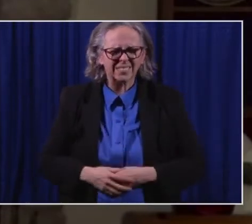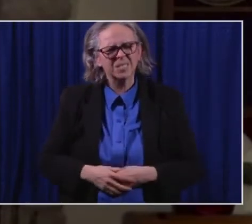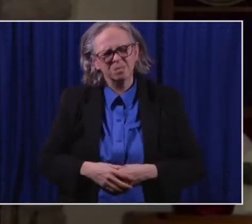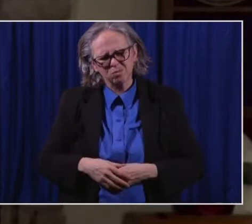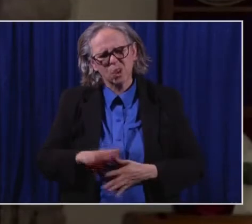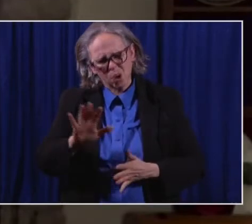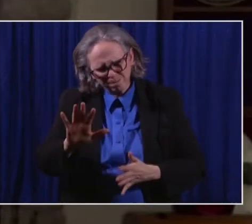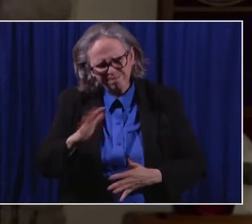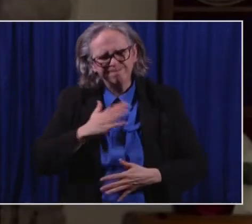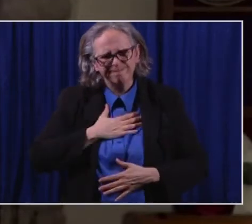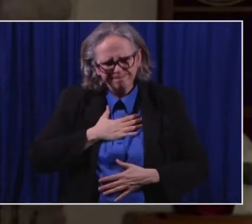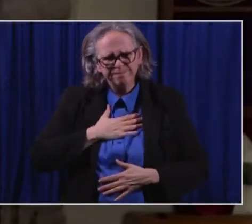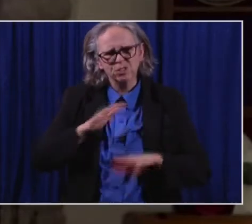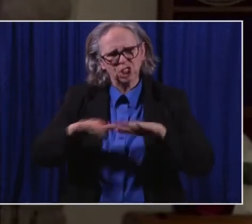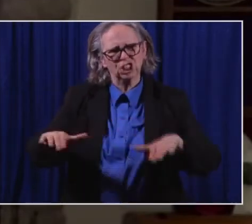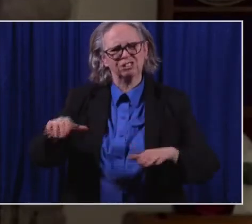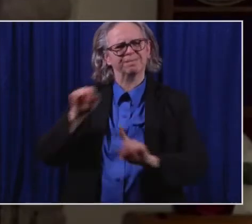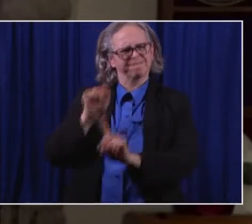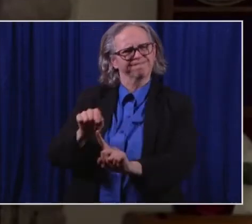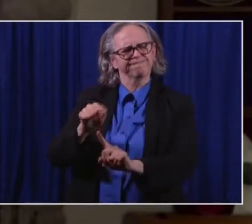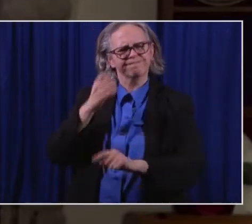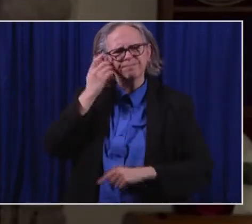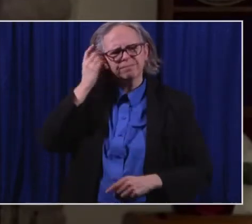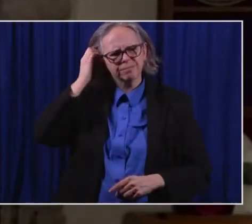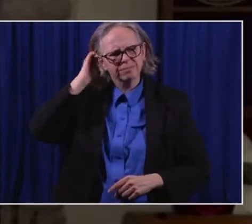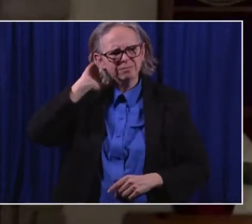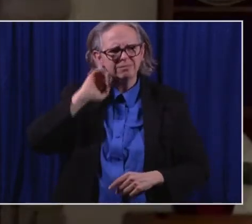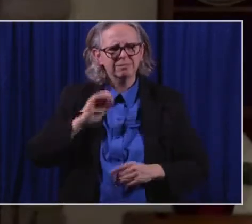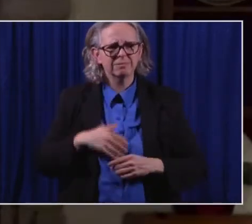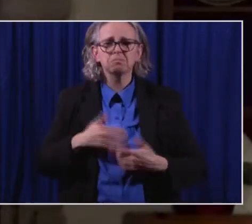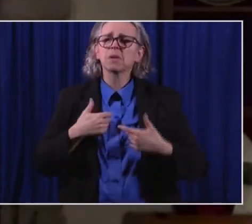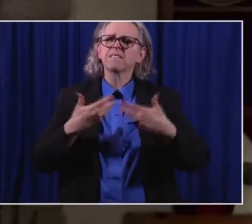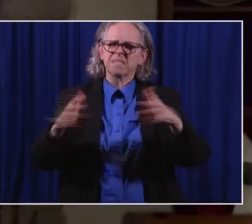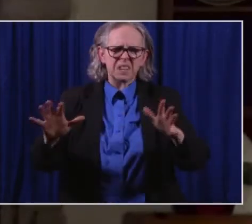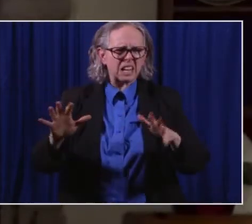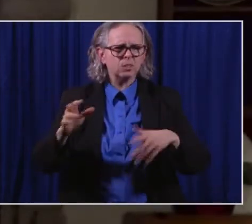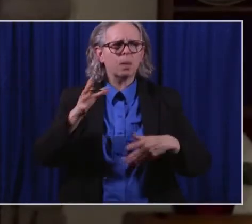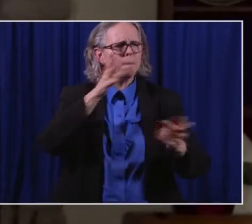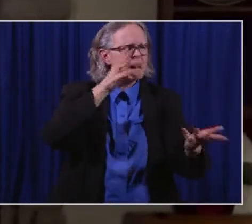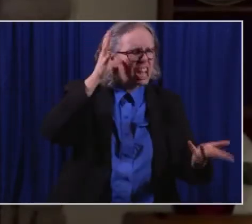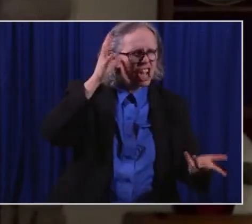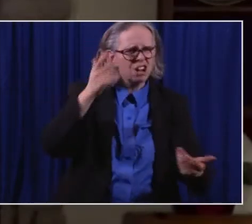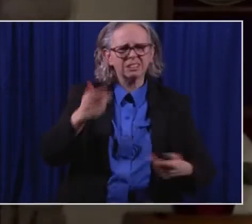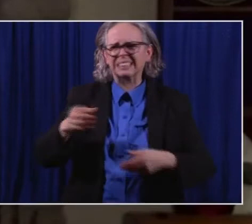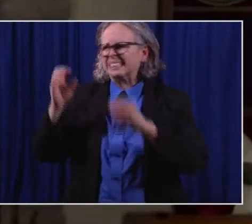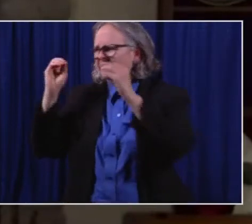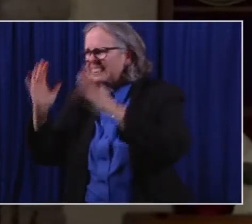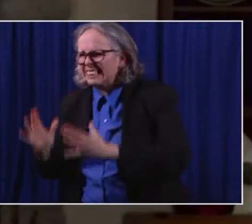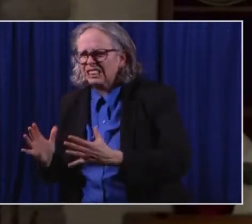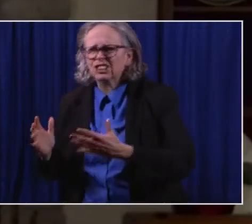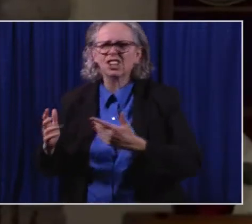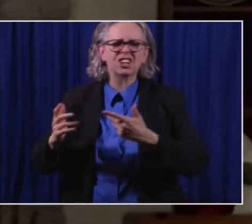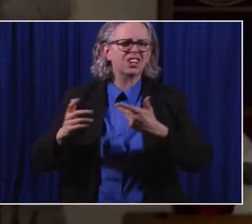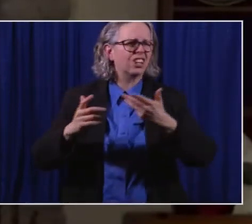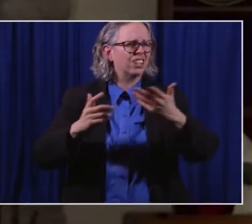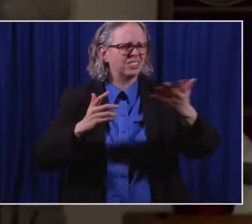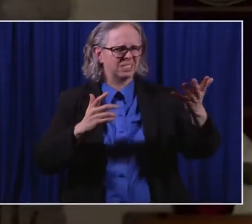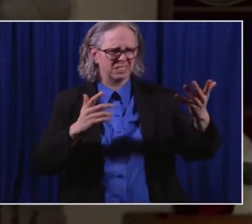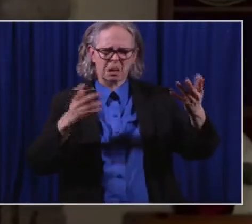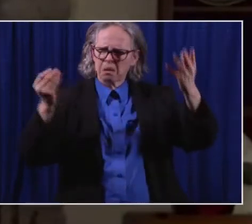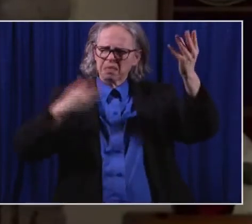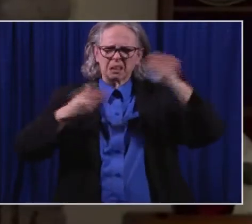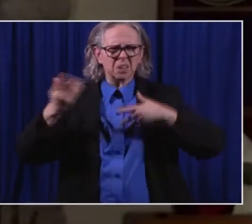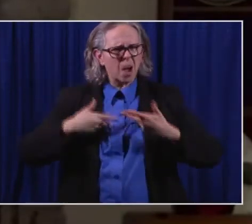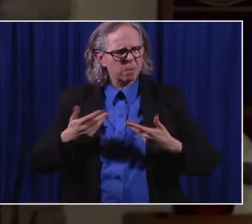Uh, children, uh, when I talk to parents and I talk to educators, it's, it's clear some children do well remote.